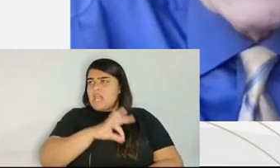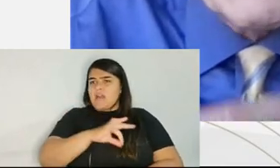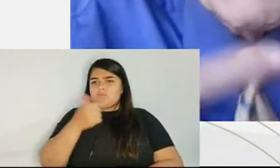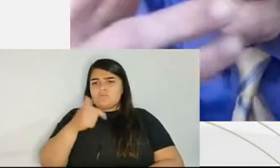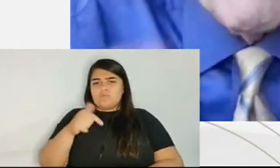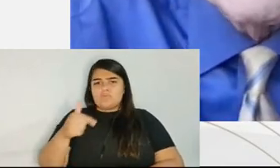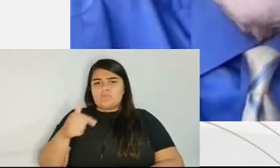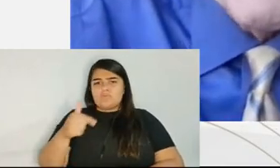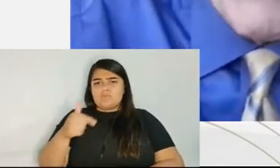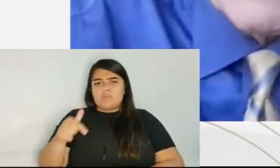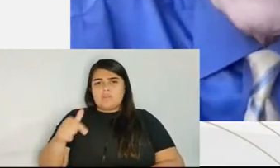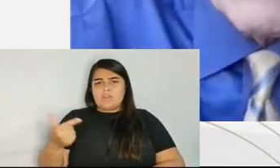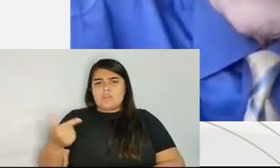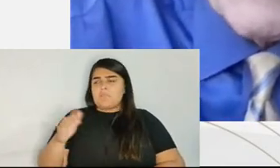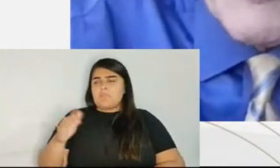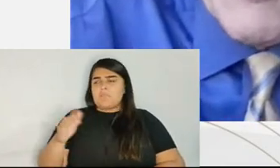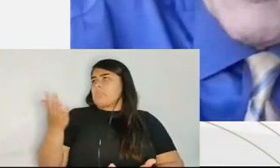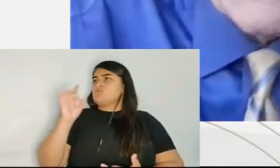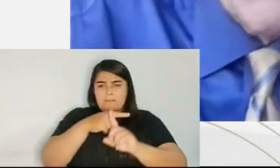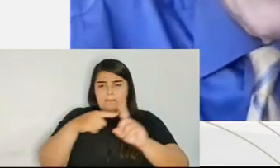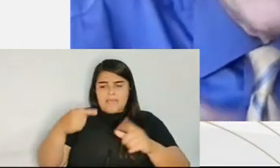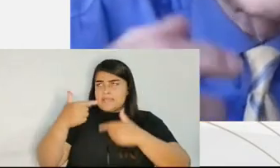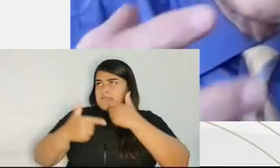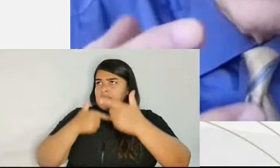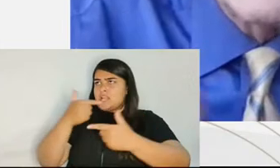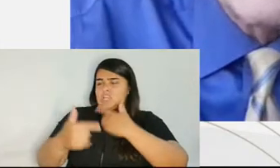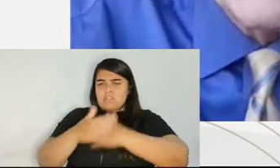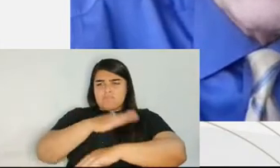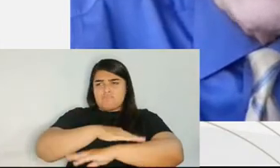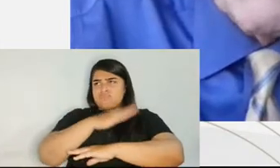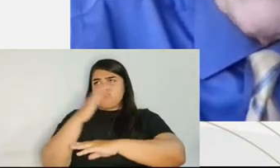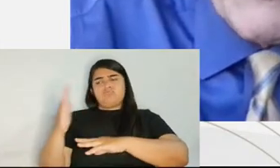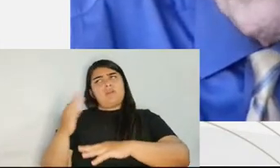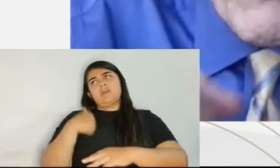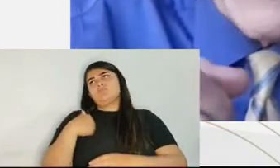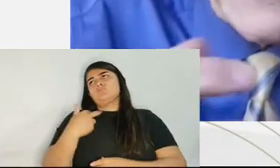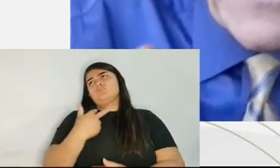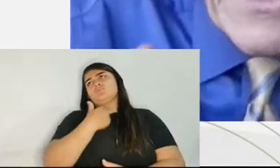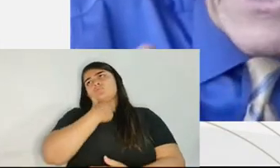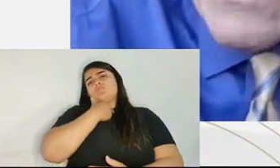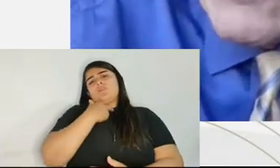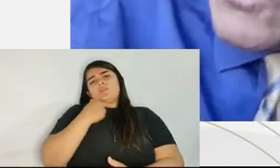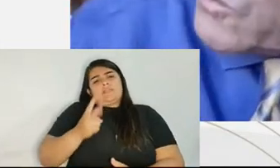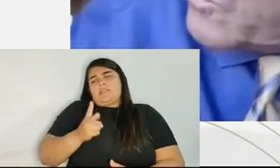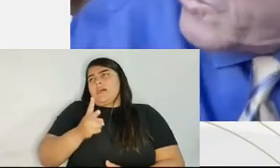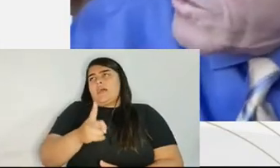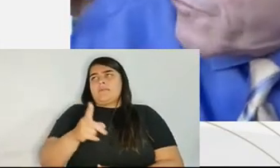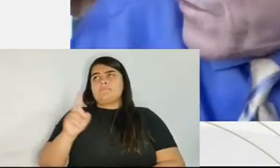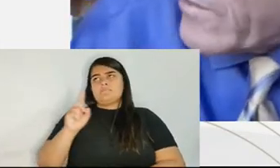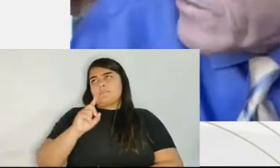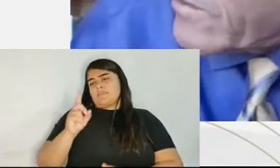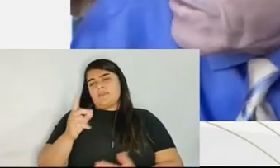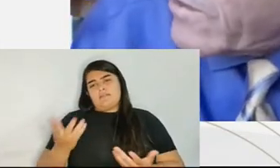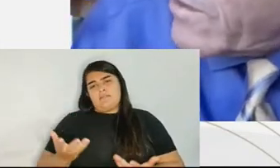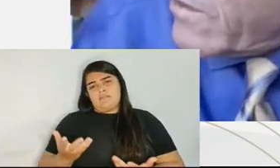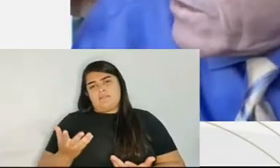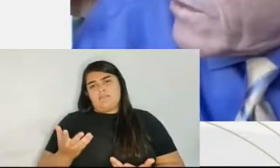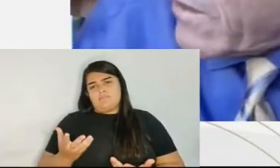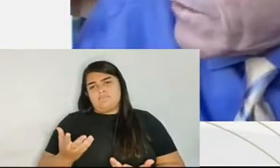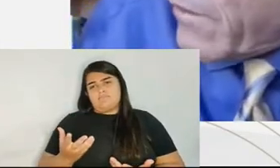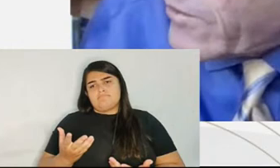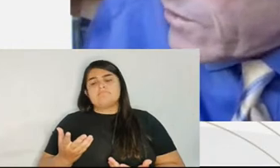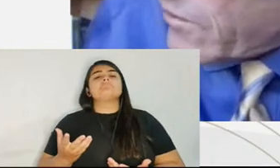So I can't spend all my time prosecuting. So I've devised a system where I say to defendants,